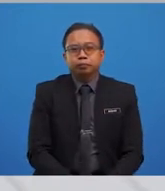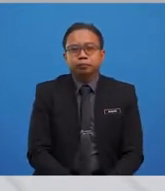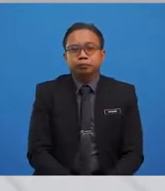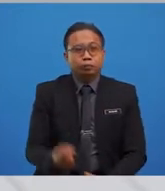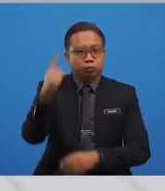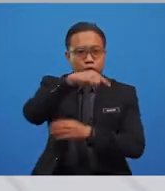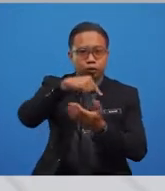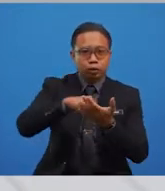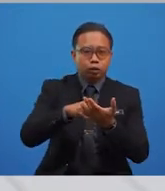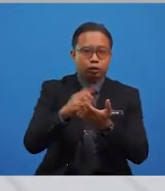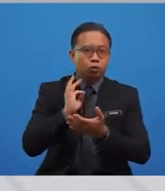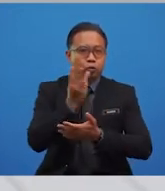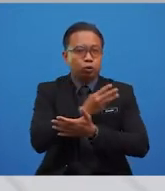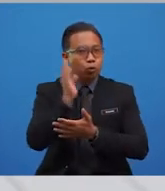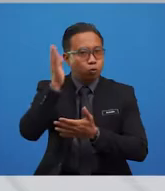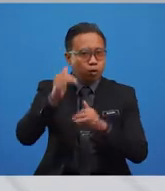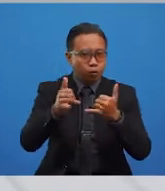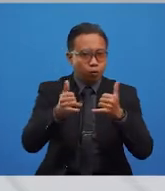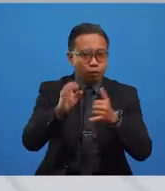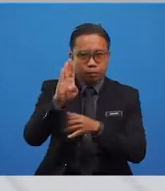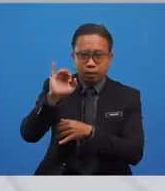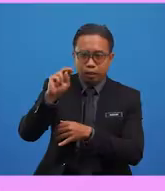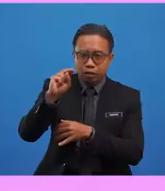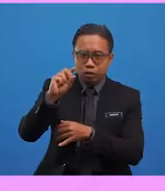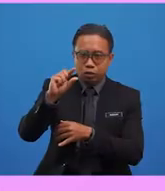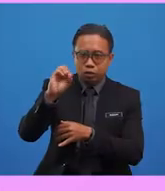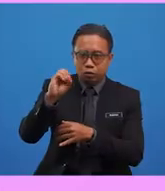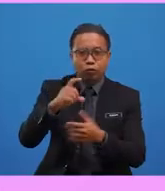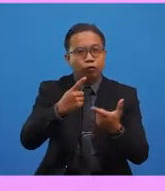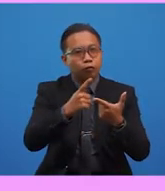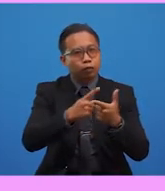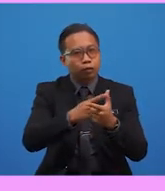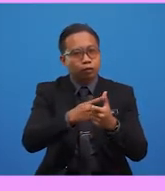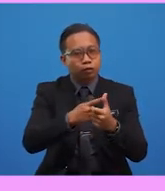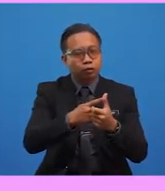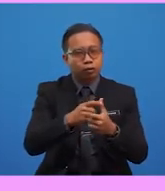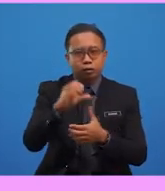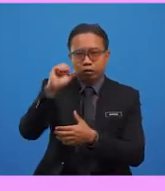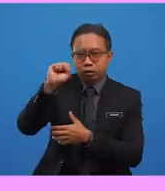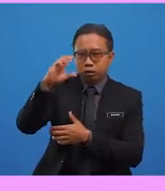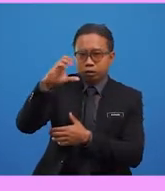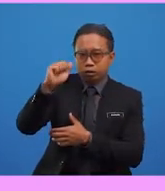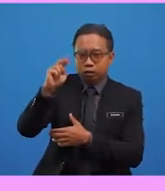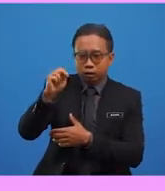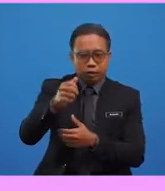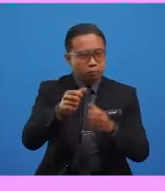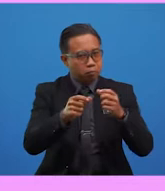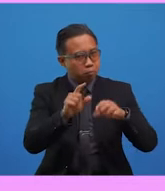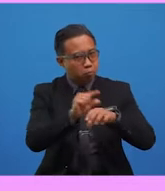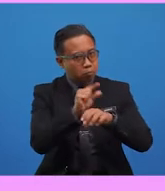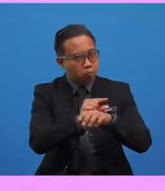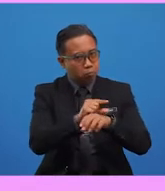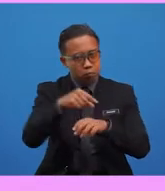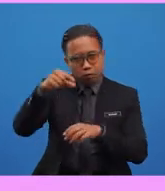for today, we will be playing a bingo game. Mm-hmm. First, you need to scan this QR code in order to get the